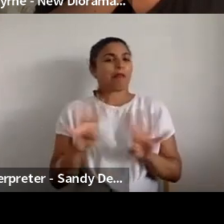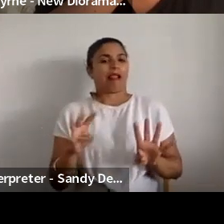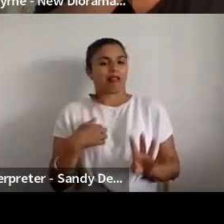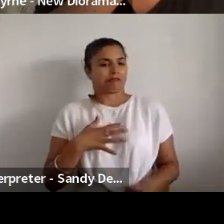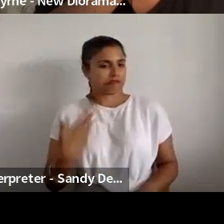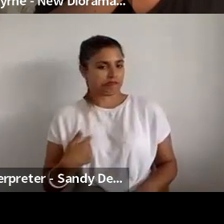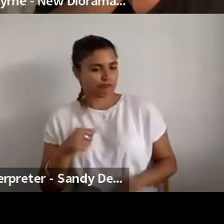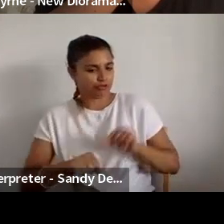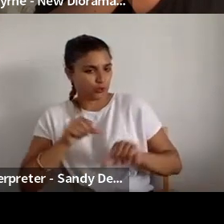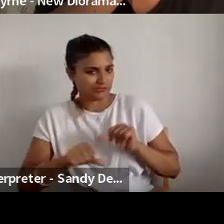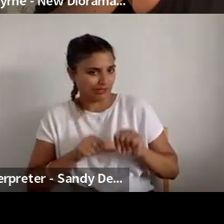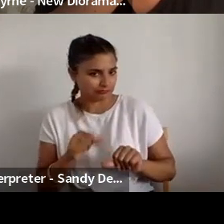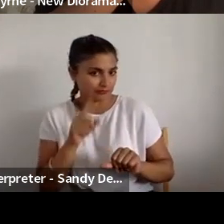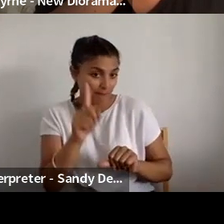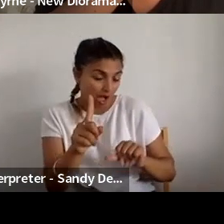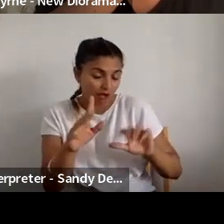But but we.